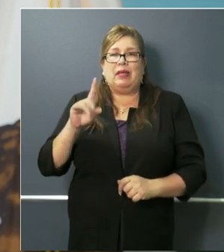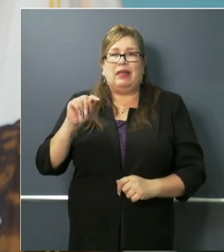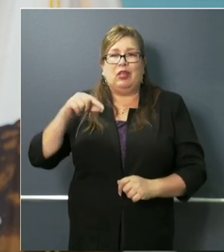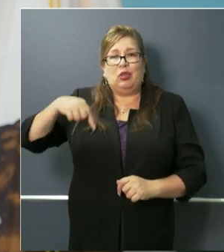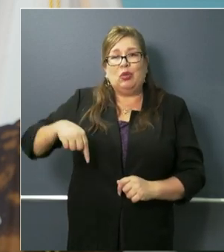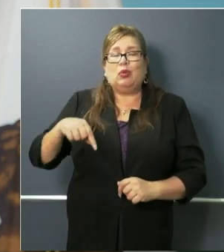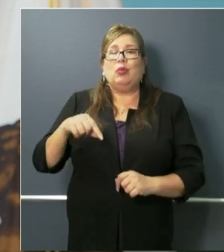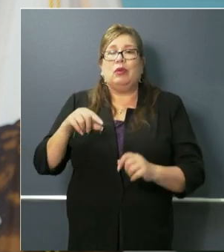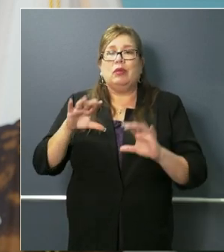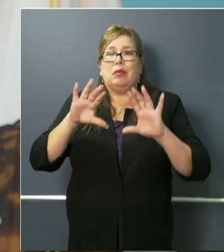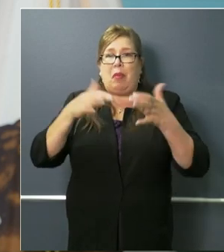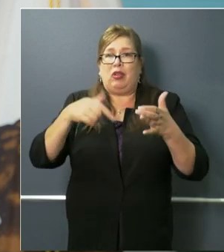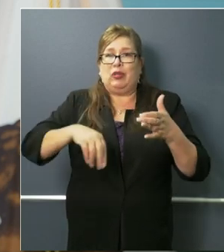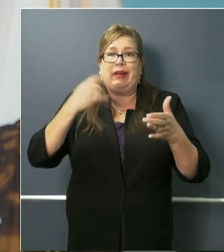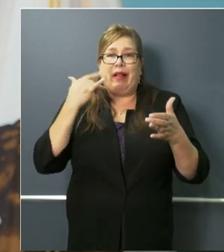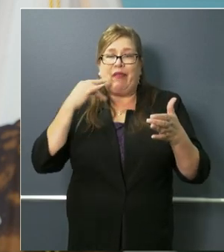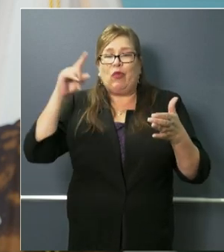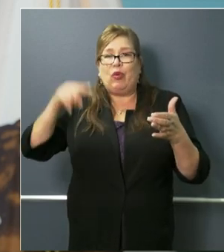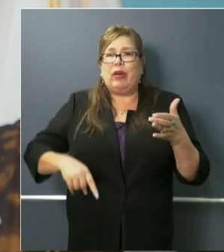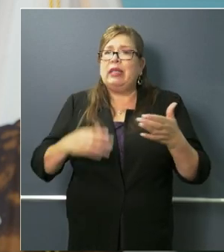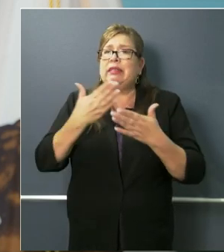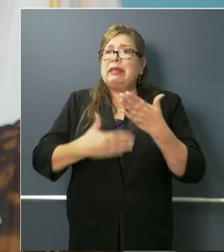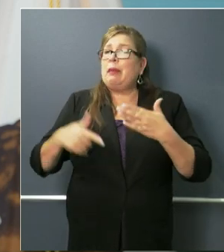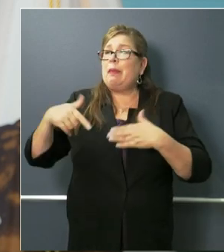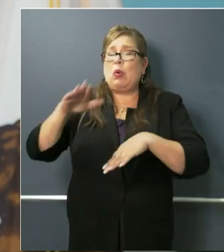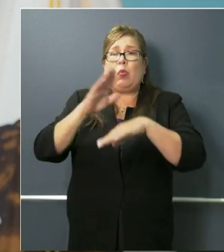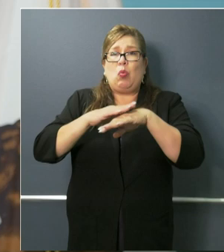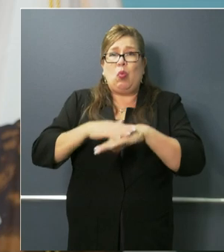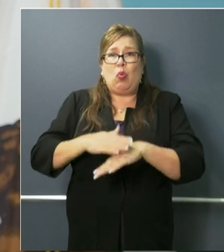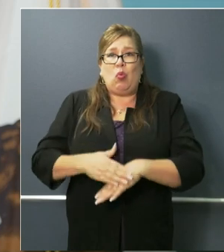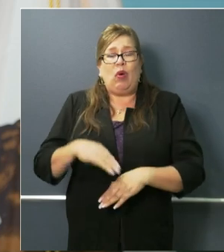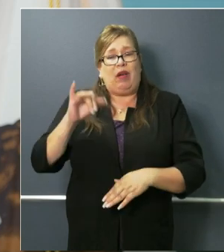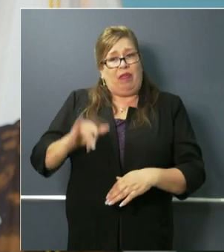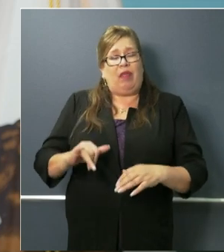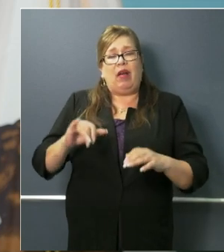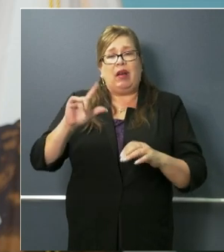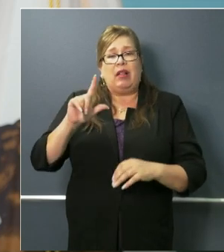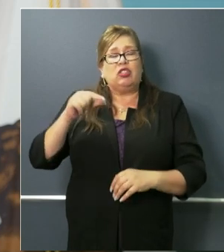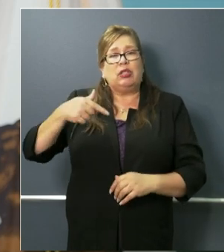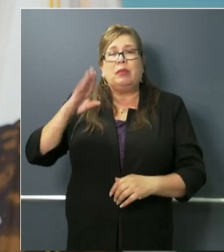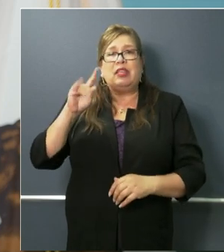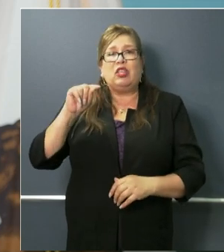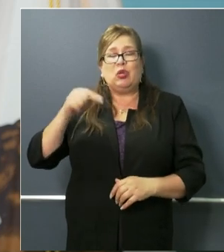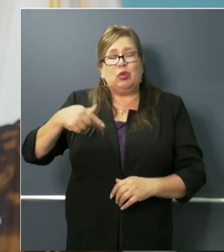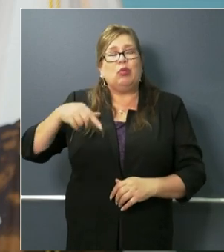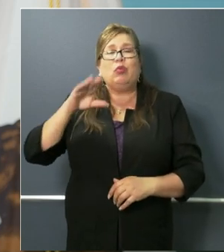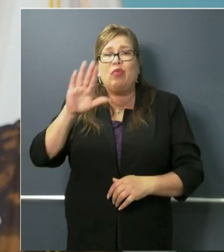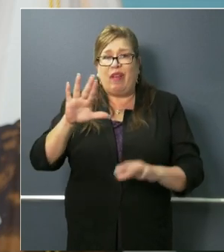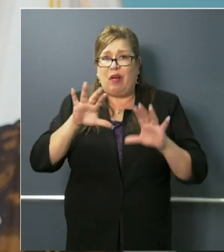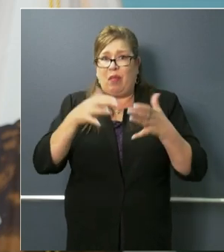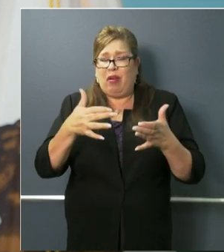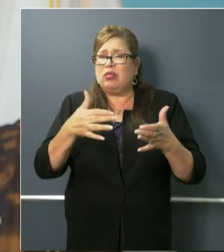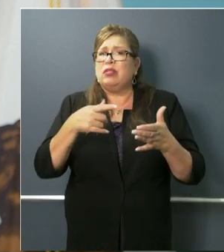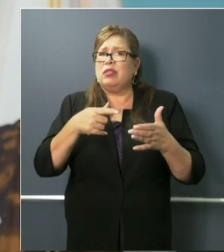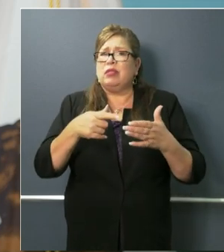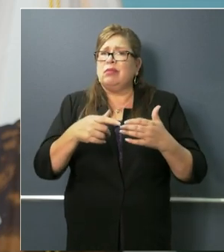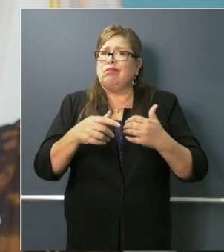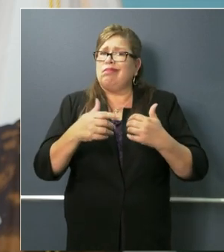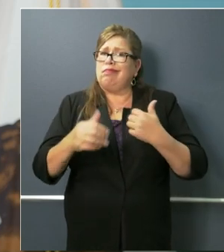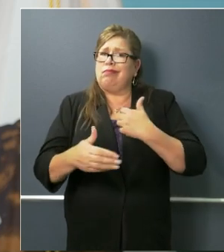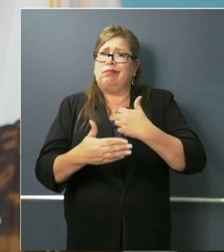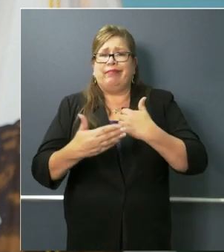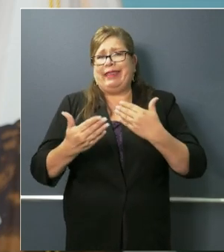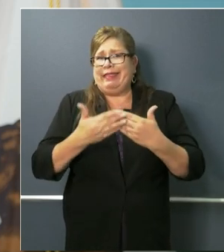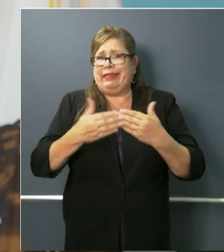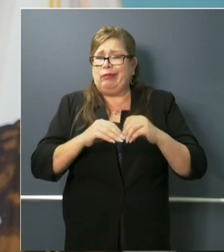state's lgbtq population are more vulnerable both to the health as well as the economic impacts of this outbreak of covet